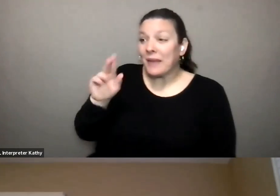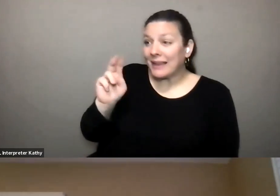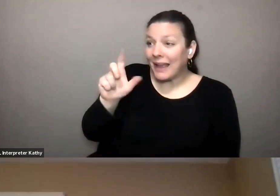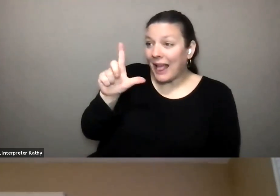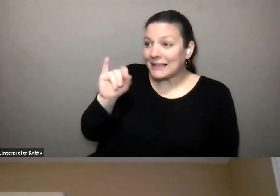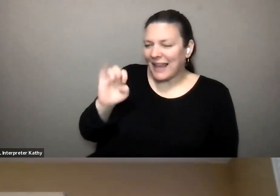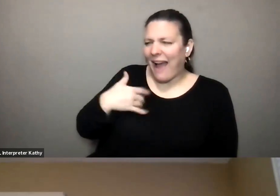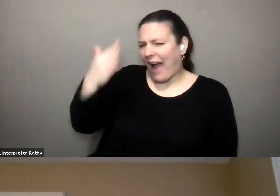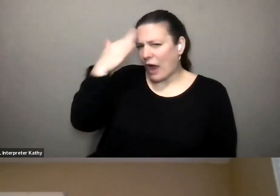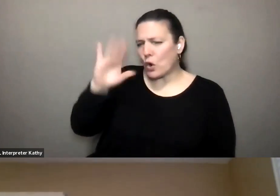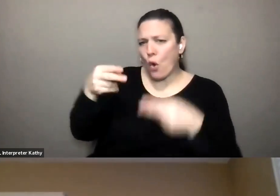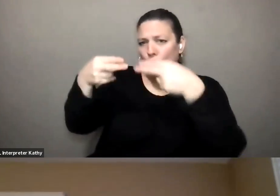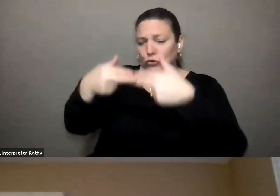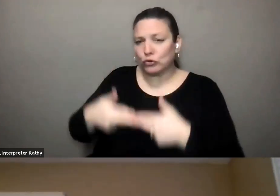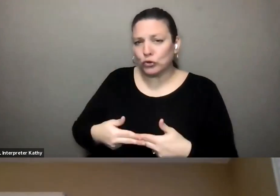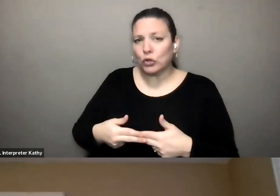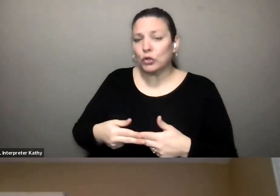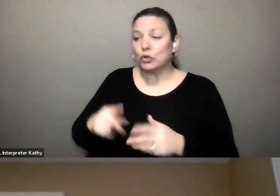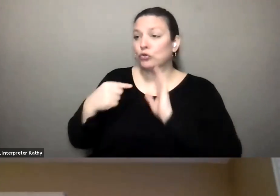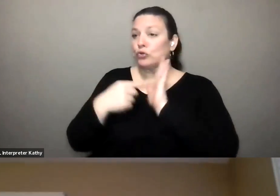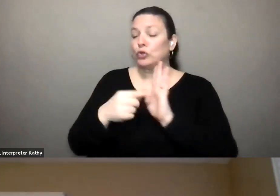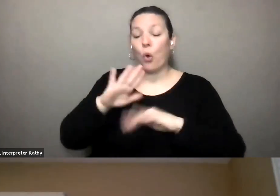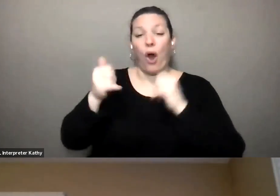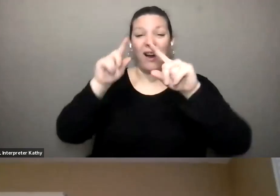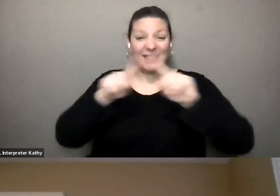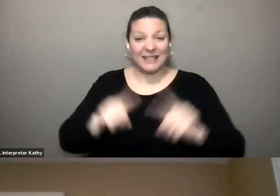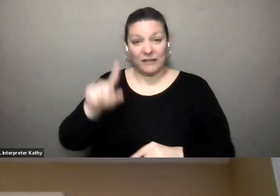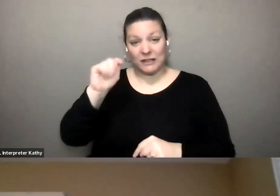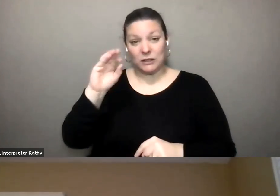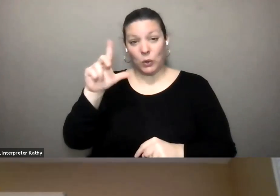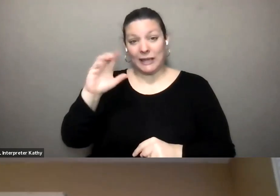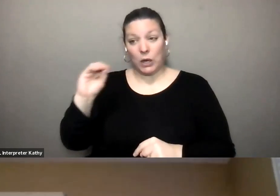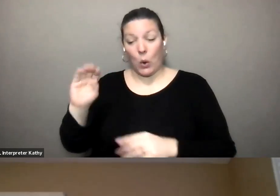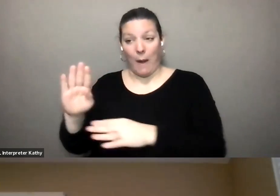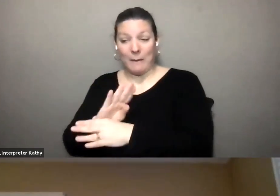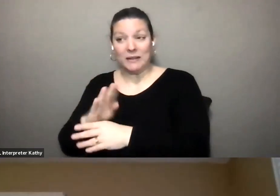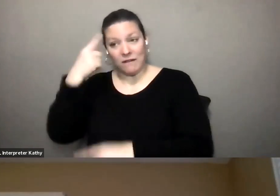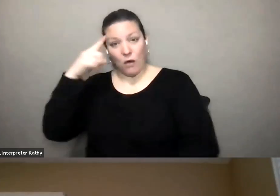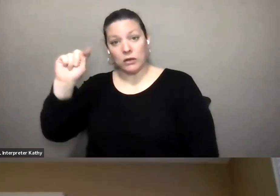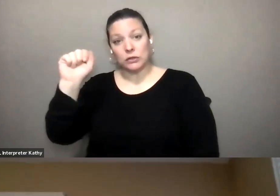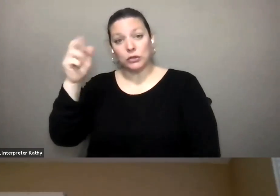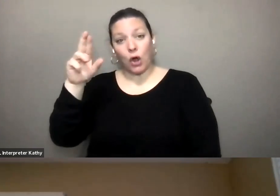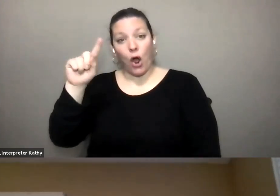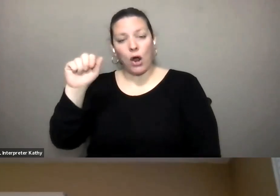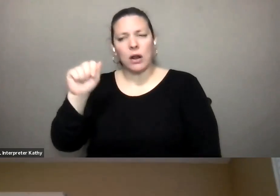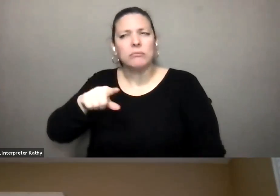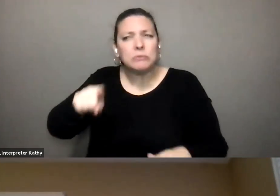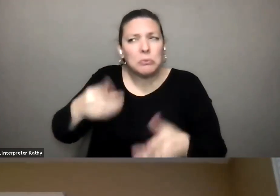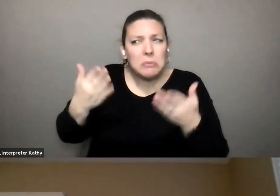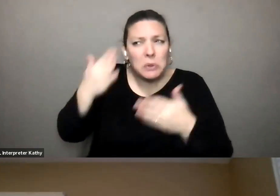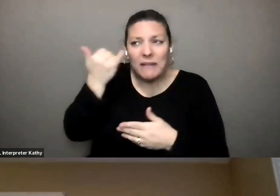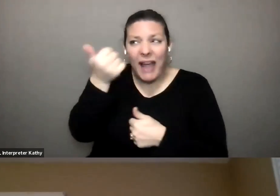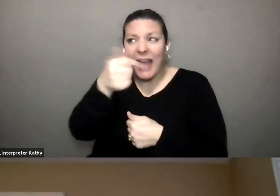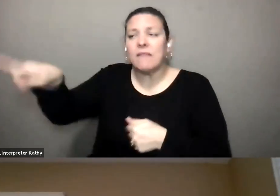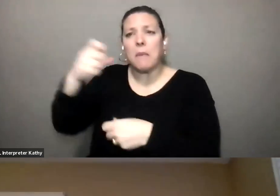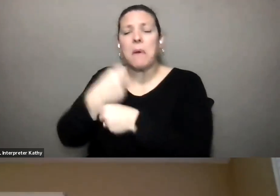showed um major toledo businesses that are allies to tarda do you know if any of them are commenting or are